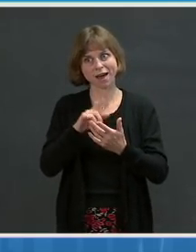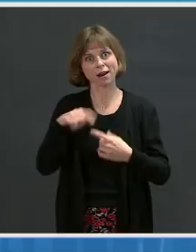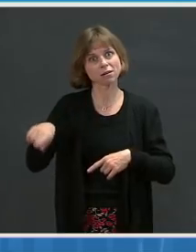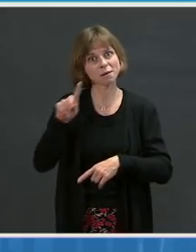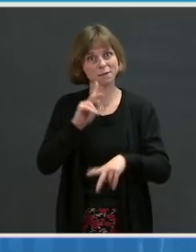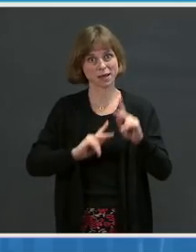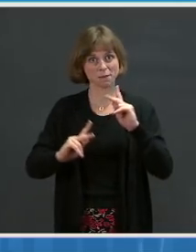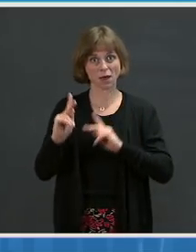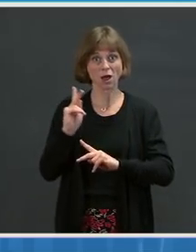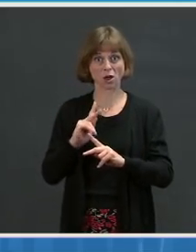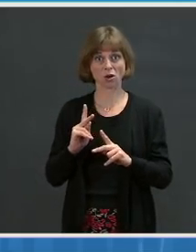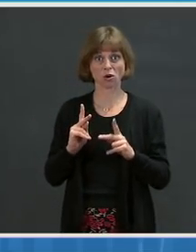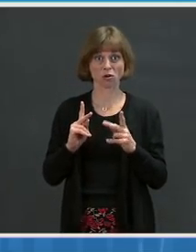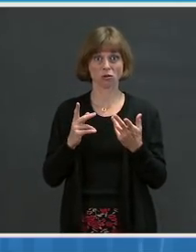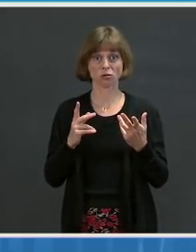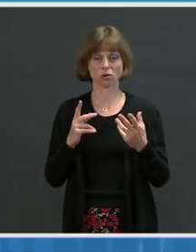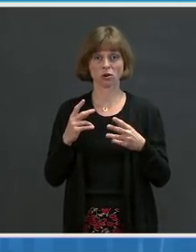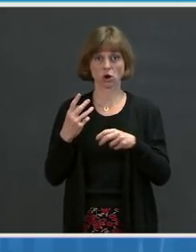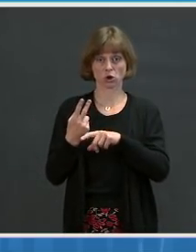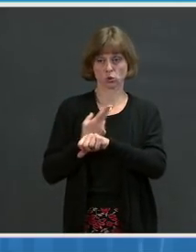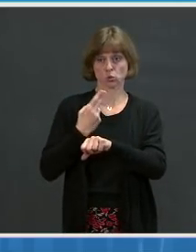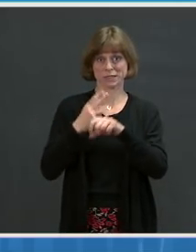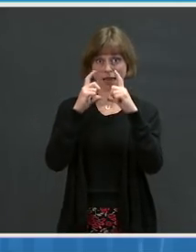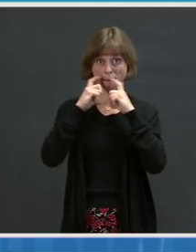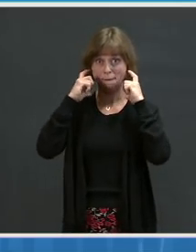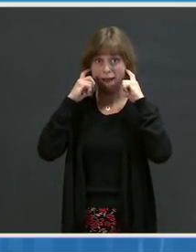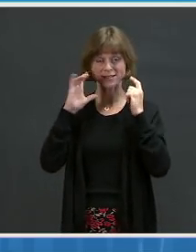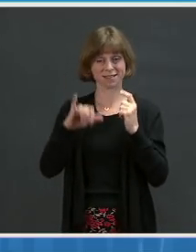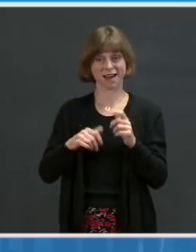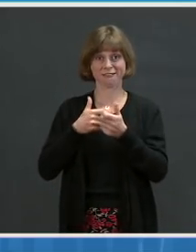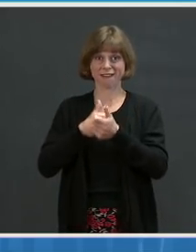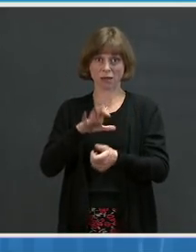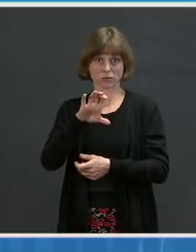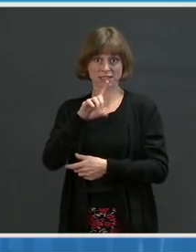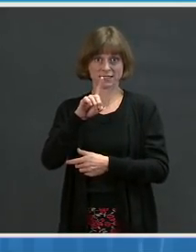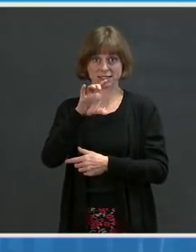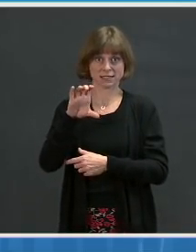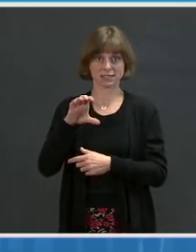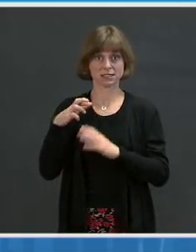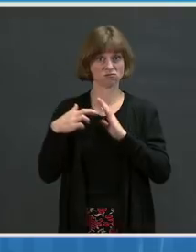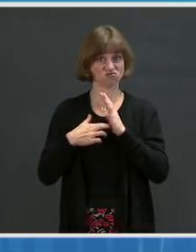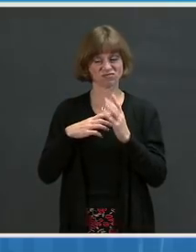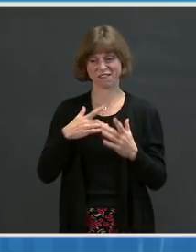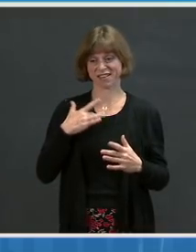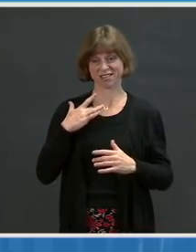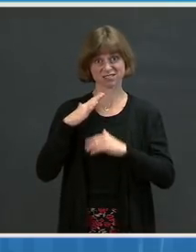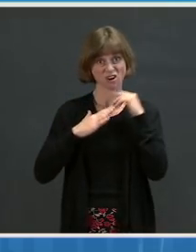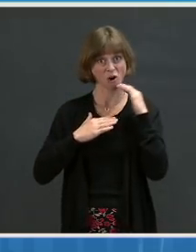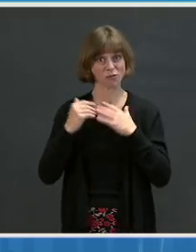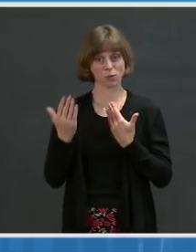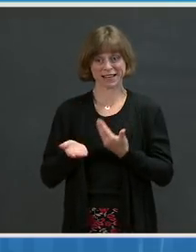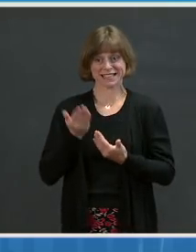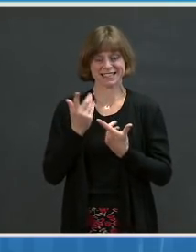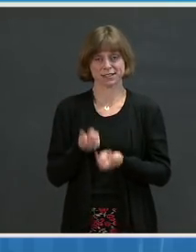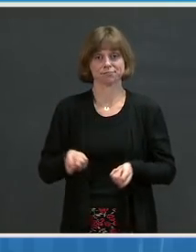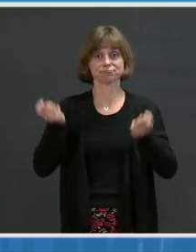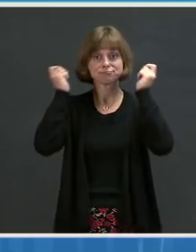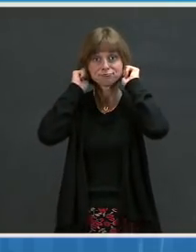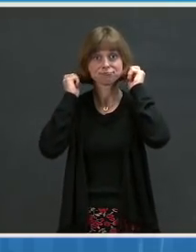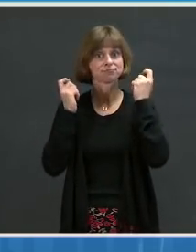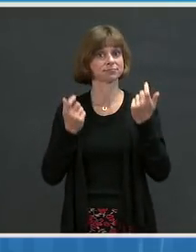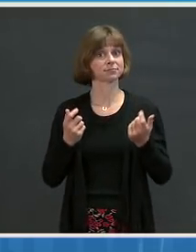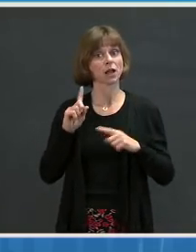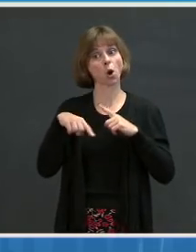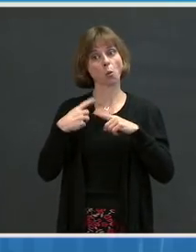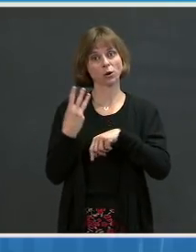compliant with the CDC guidance, that is comfortable, easy to wear, and when worn, will prevent infection.